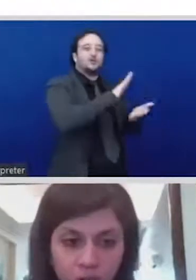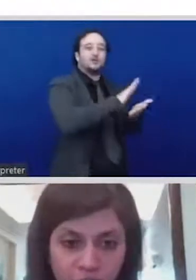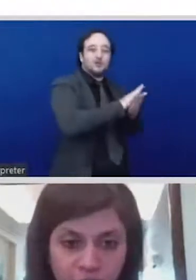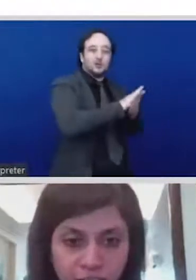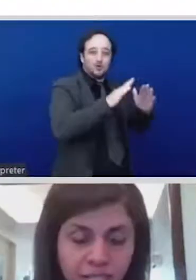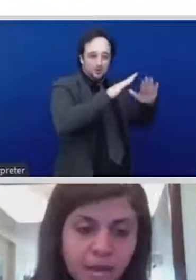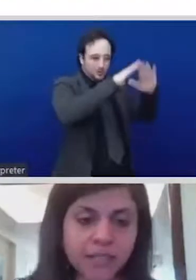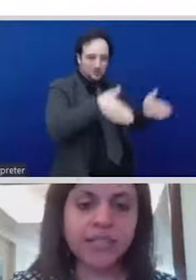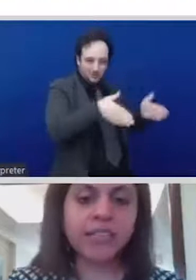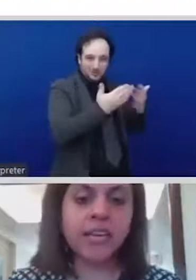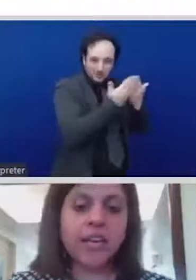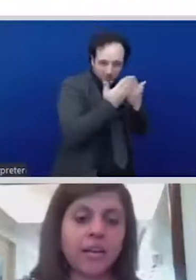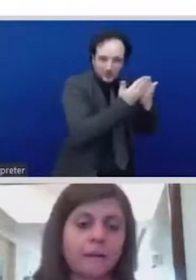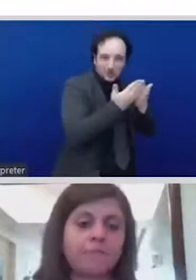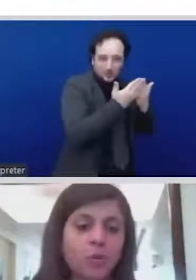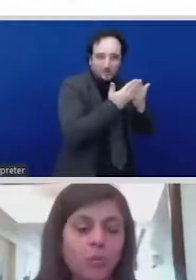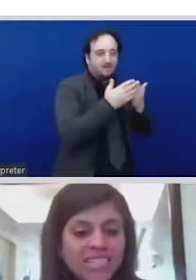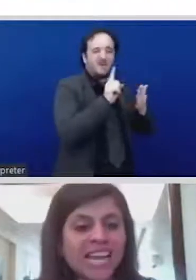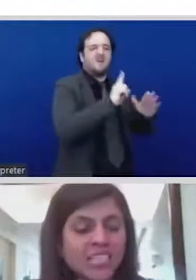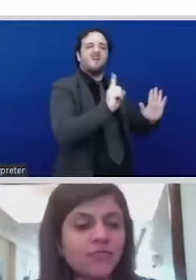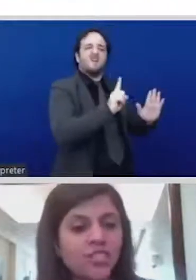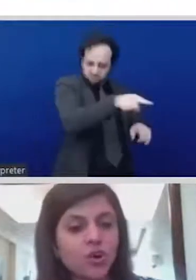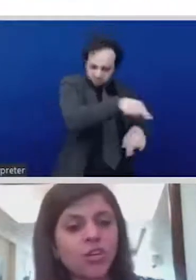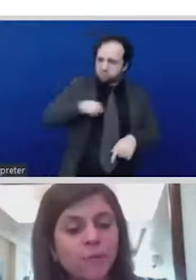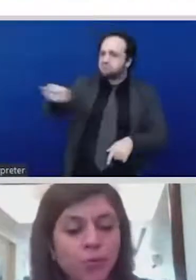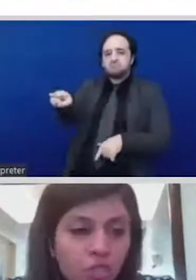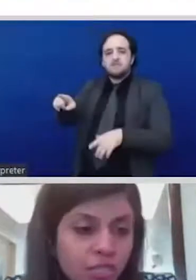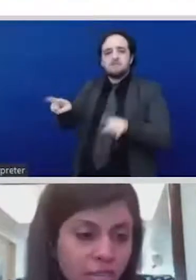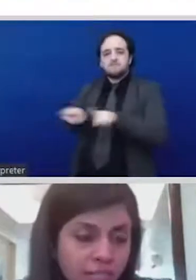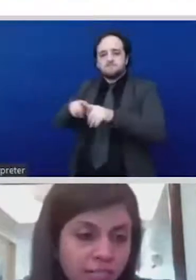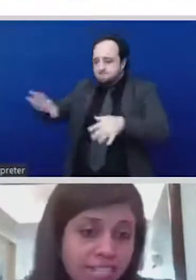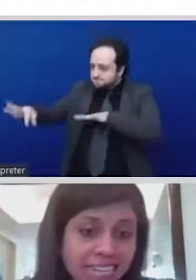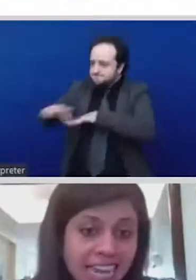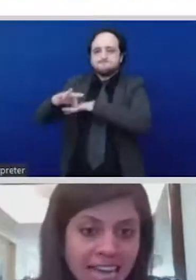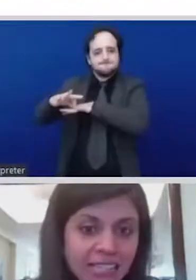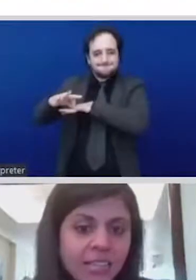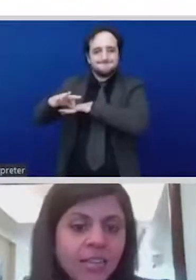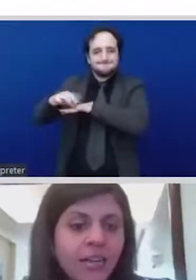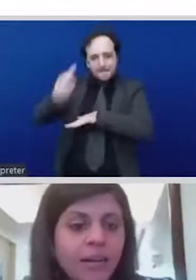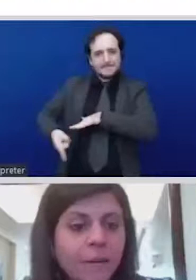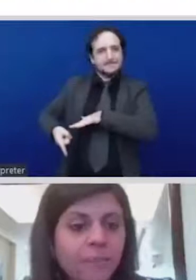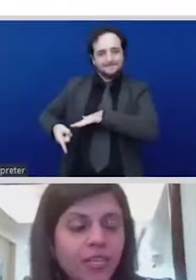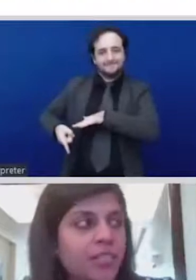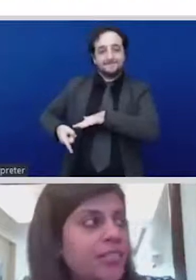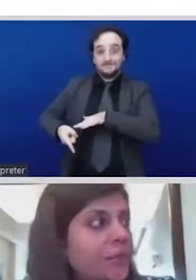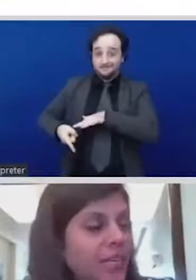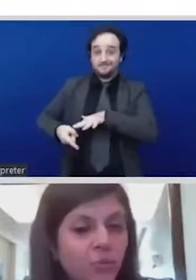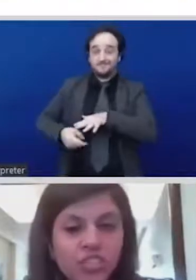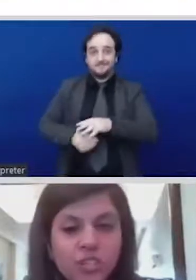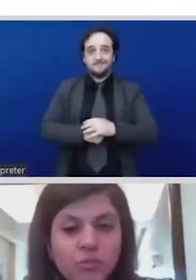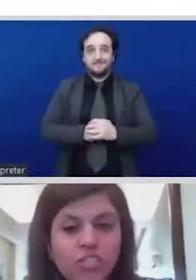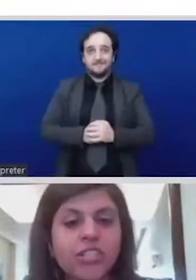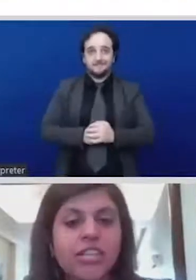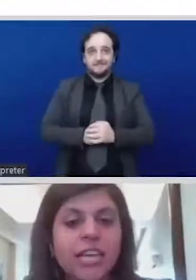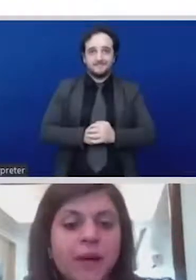for the gender disparities the one size fits all approach that the state has is something which